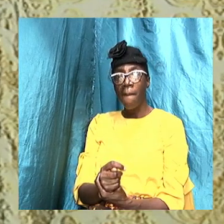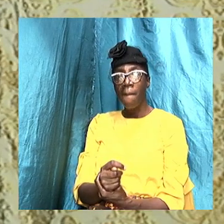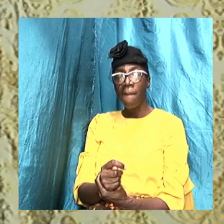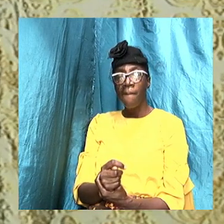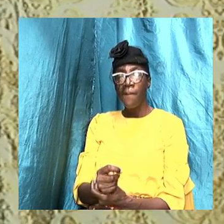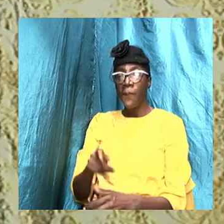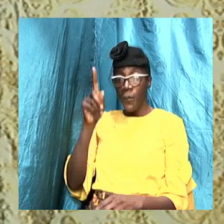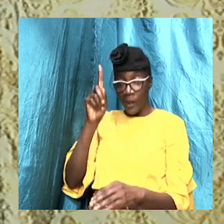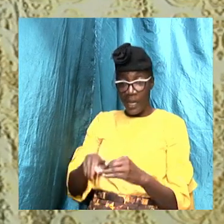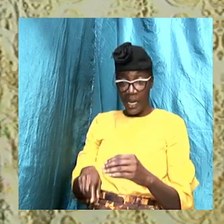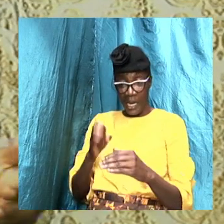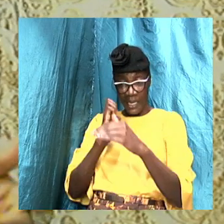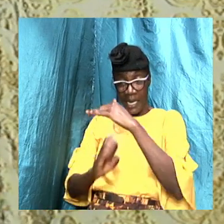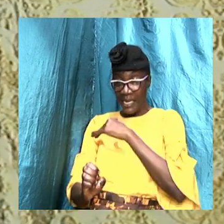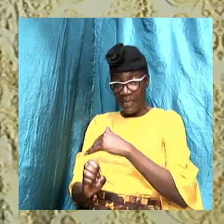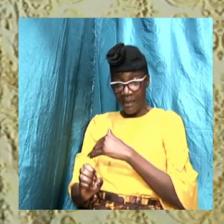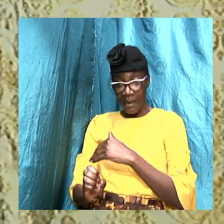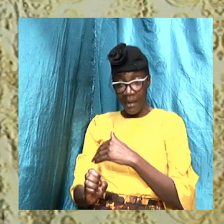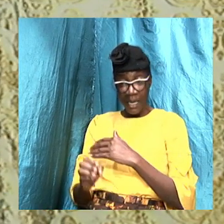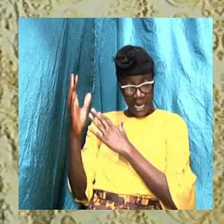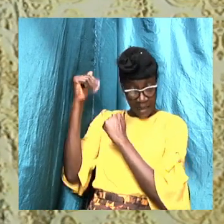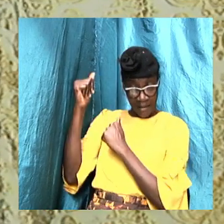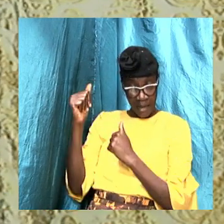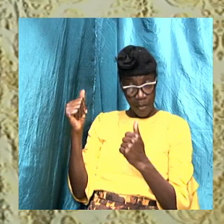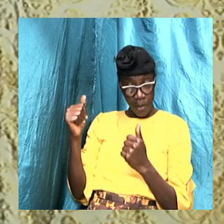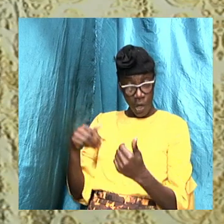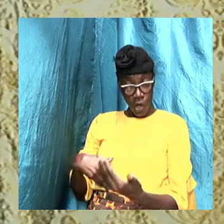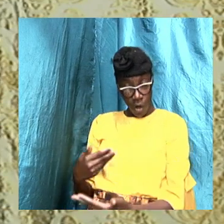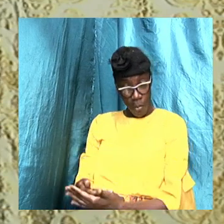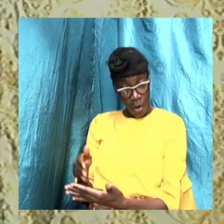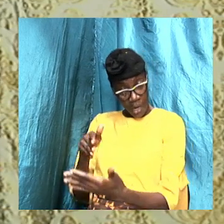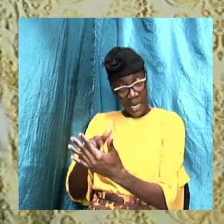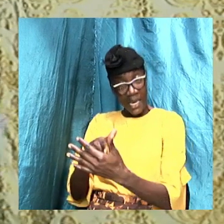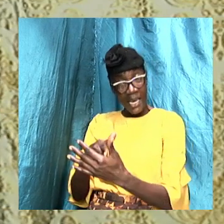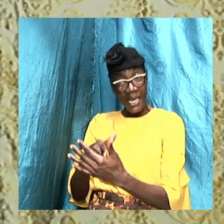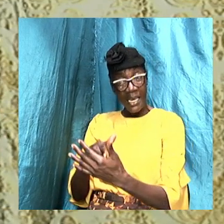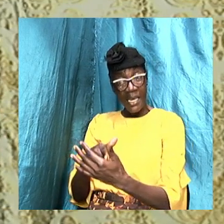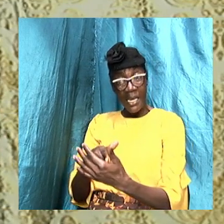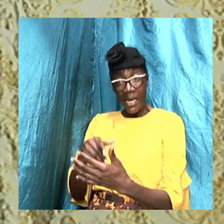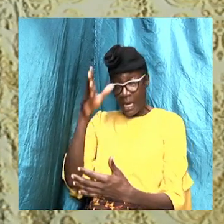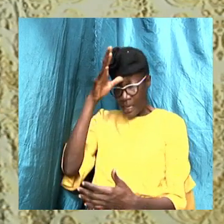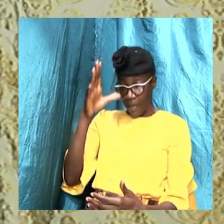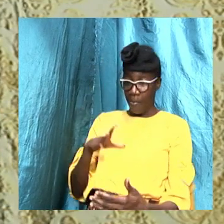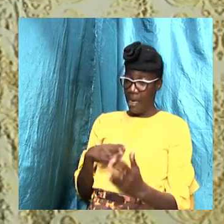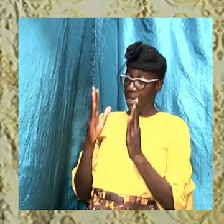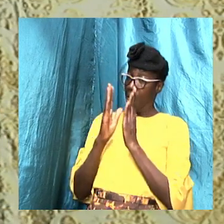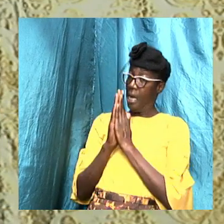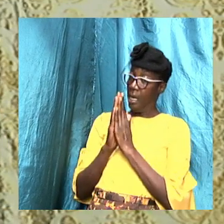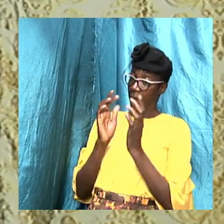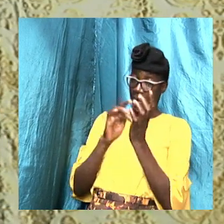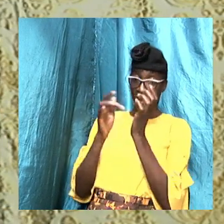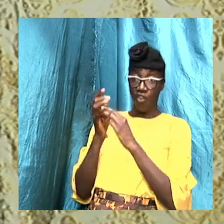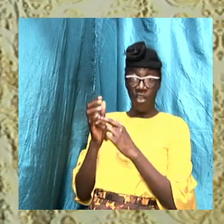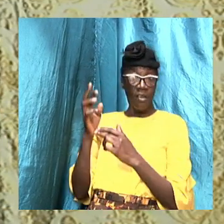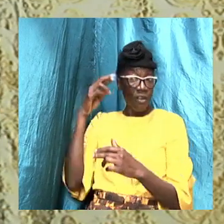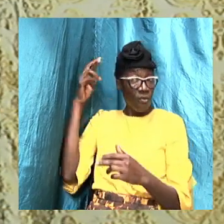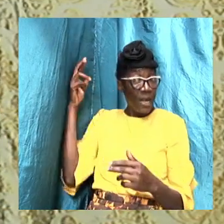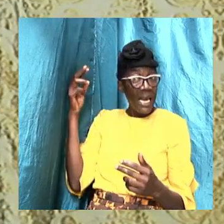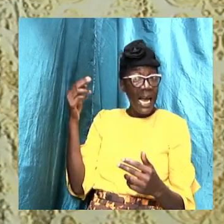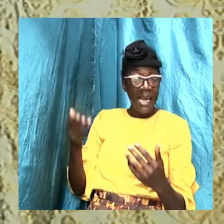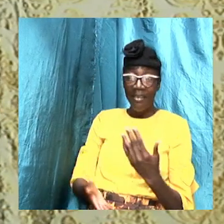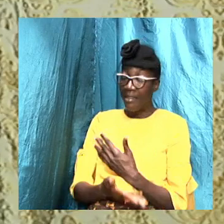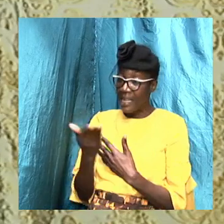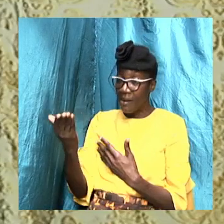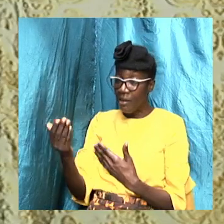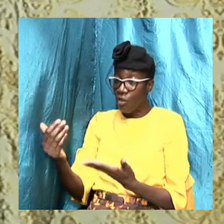you cannot enter except you be born again. Nicodemus asked, and Jesus recognized that there is some